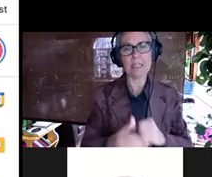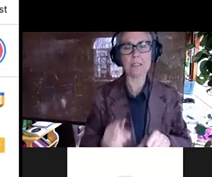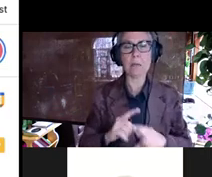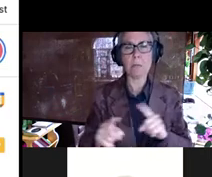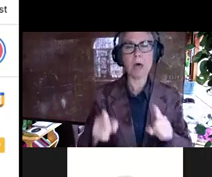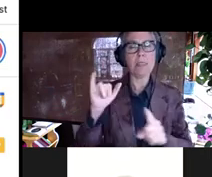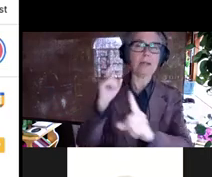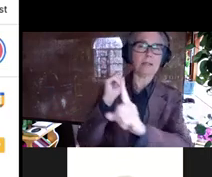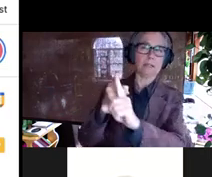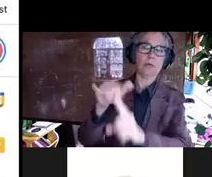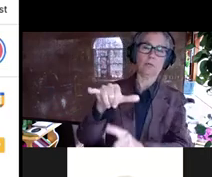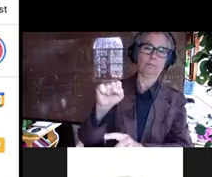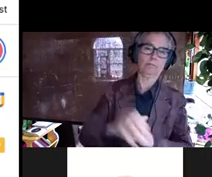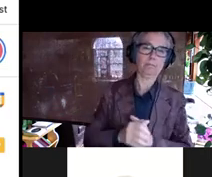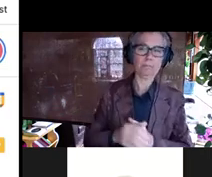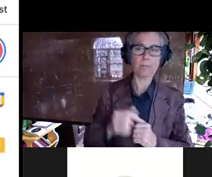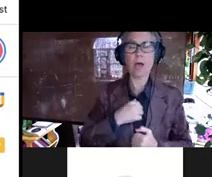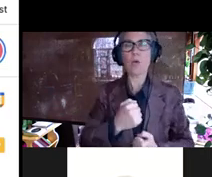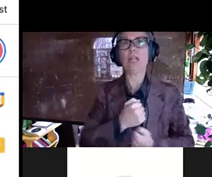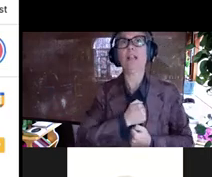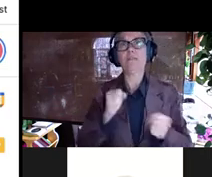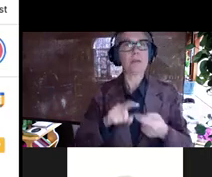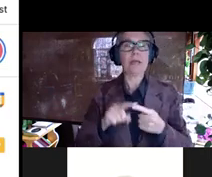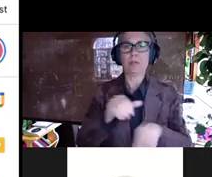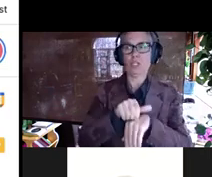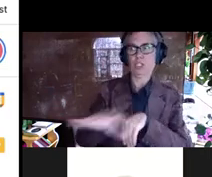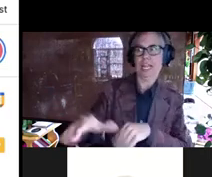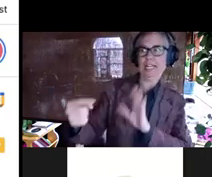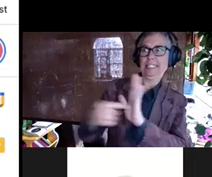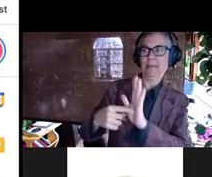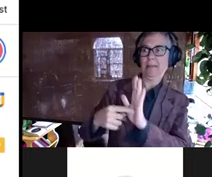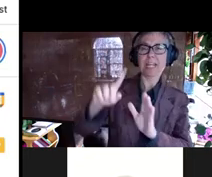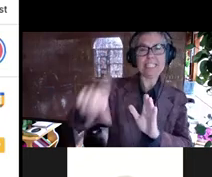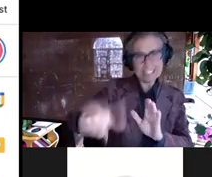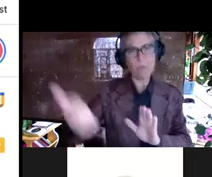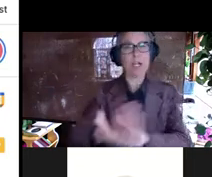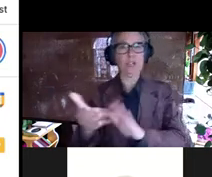that is the goal. I would love to be able to just send in samples and have someone else run Prance on them.